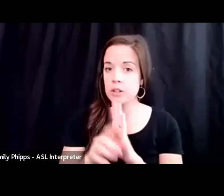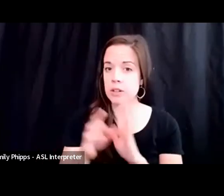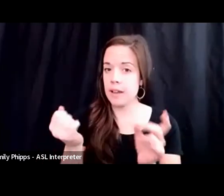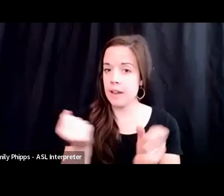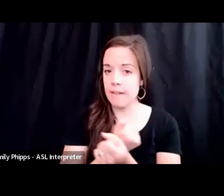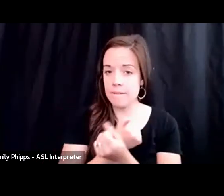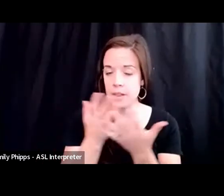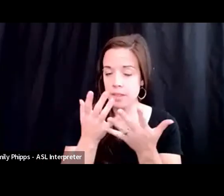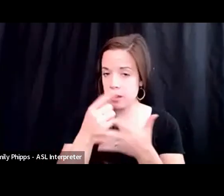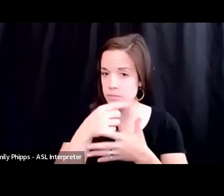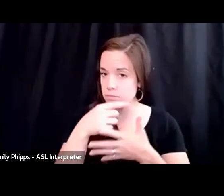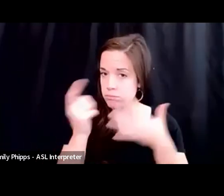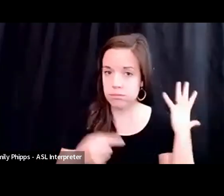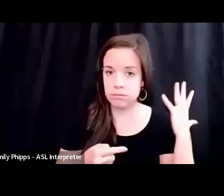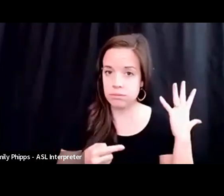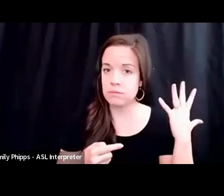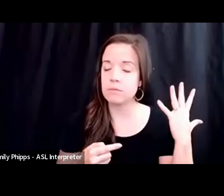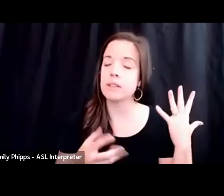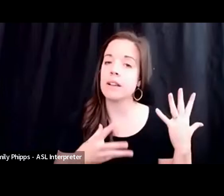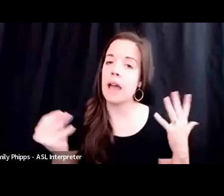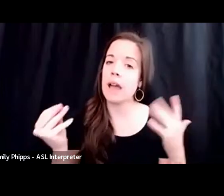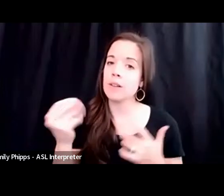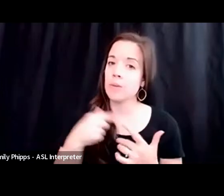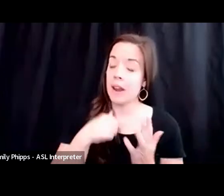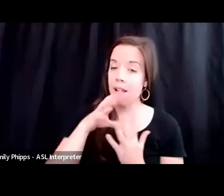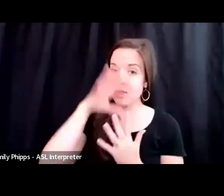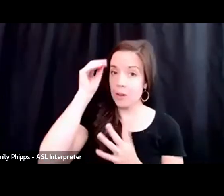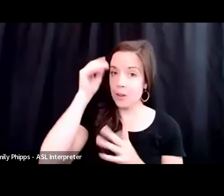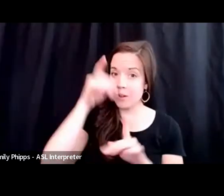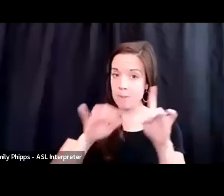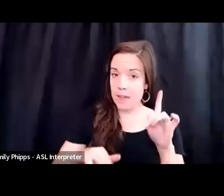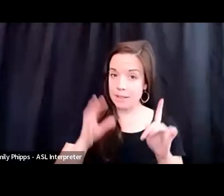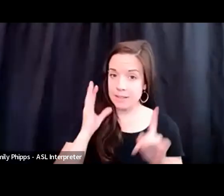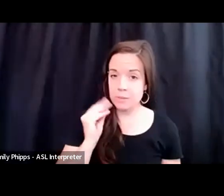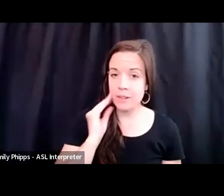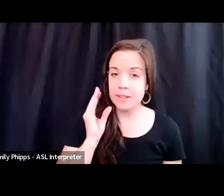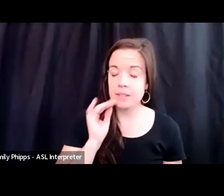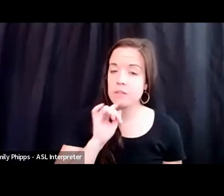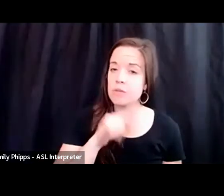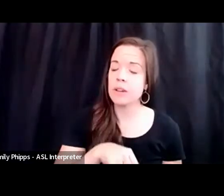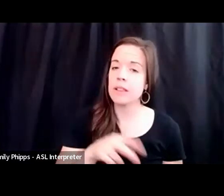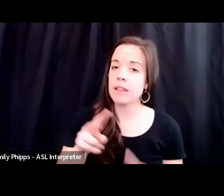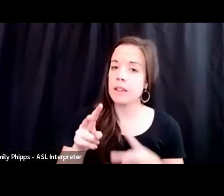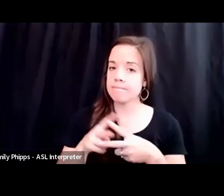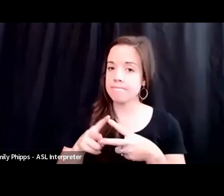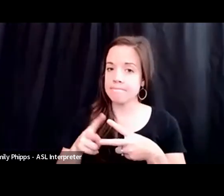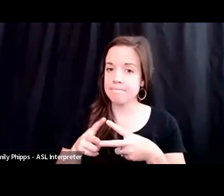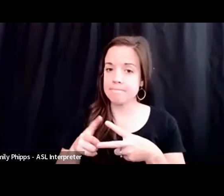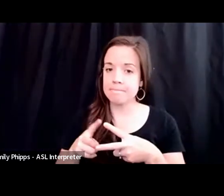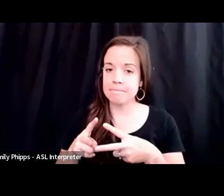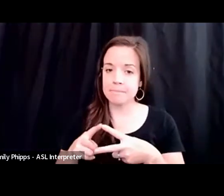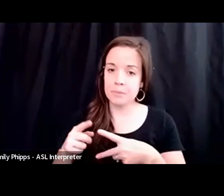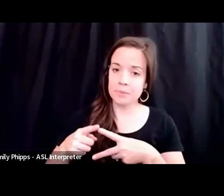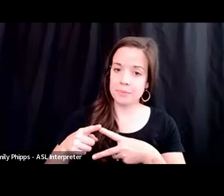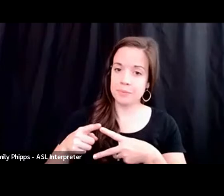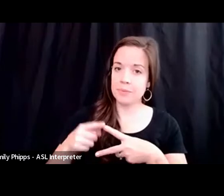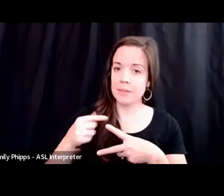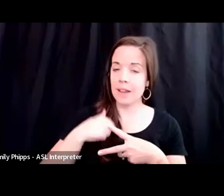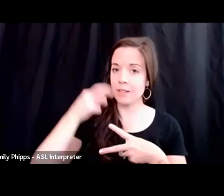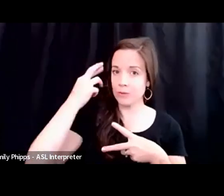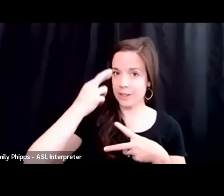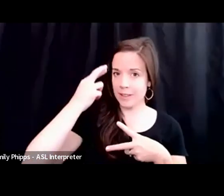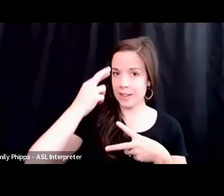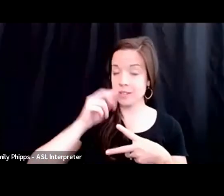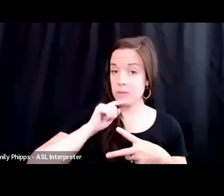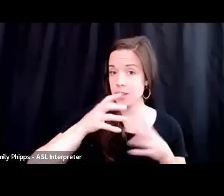sun. And what I learned from that experience is really twofold. First, I realized I definitely